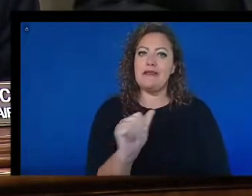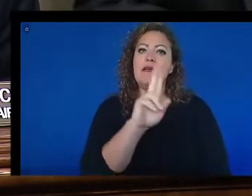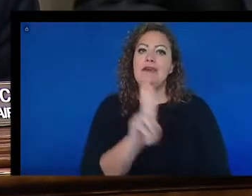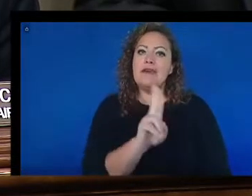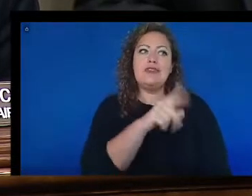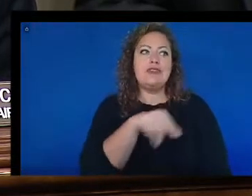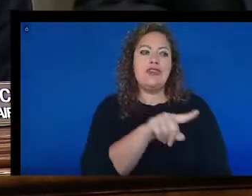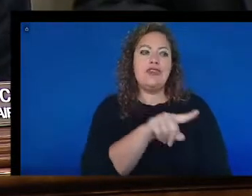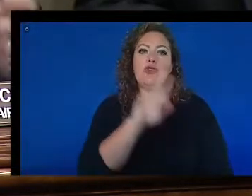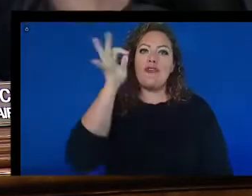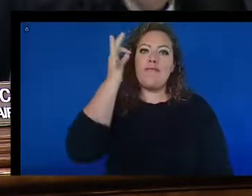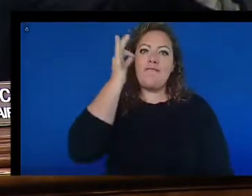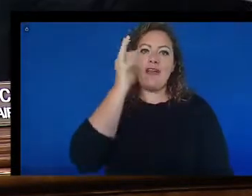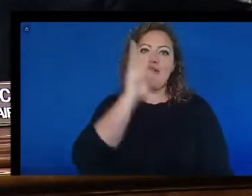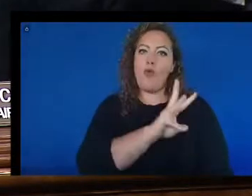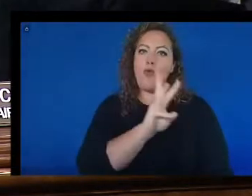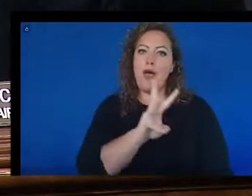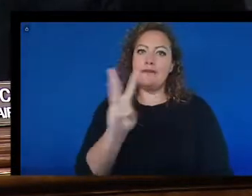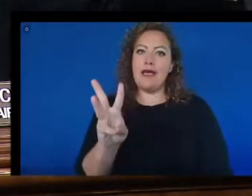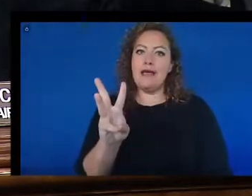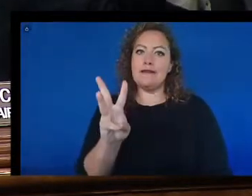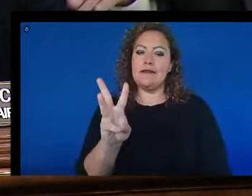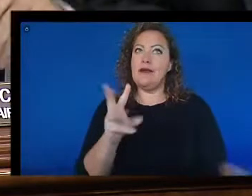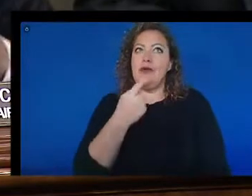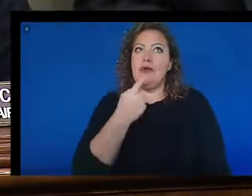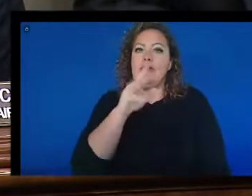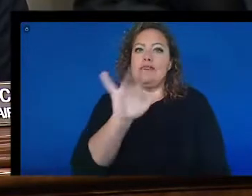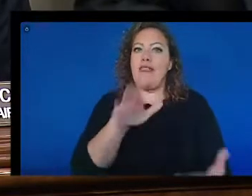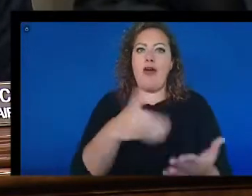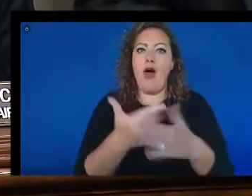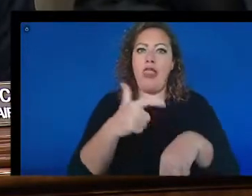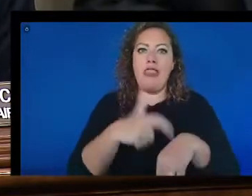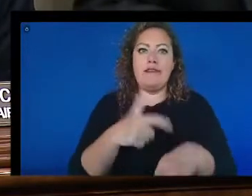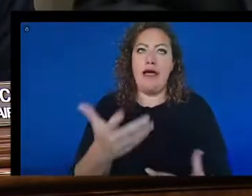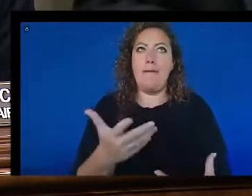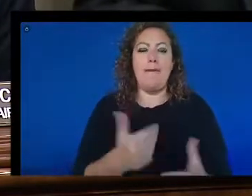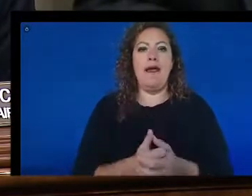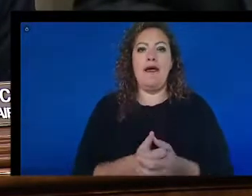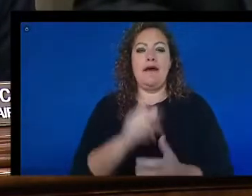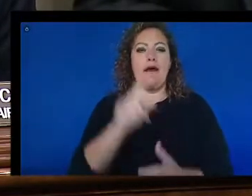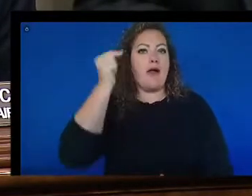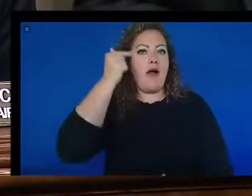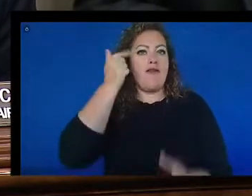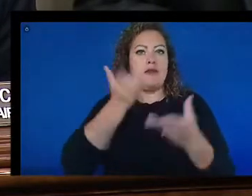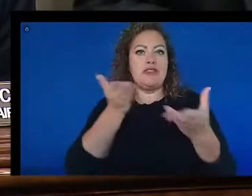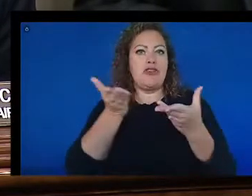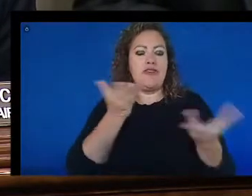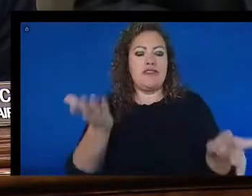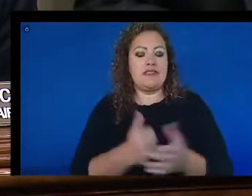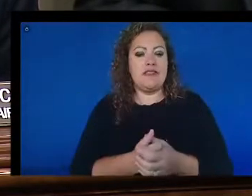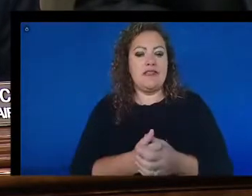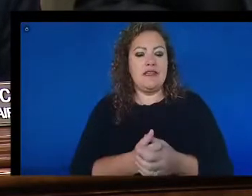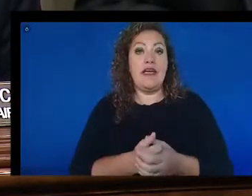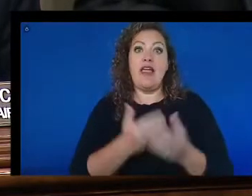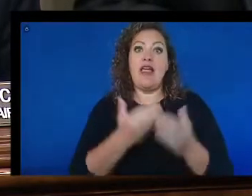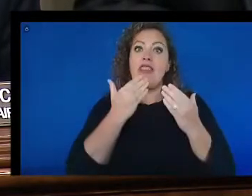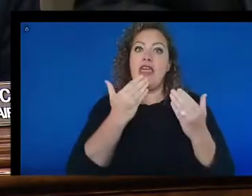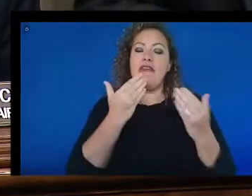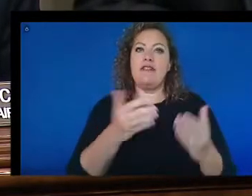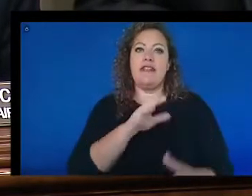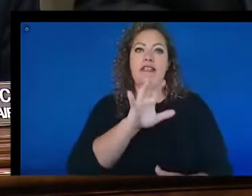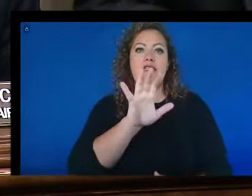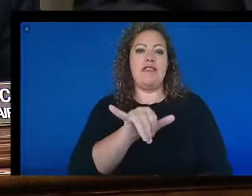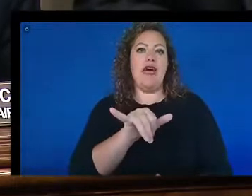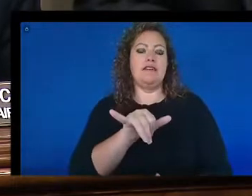federal websites. We're saying that all the time in government services, and thankfully it's worked for a lot of